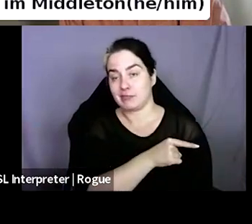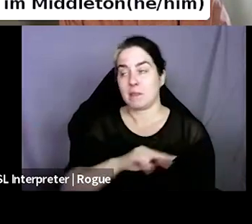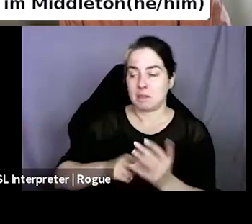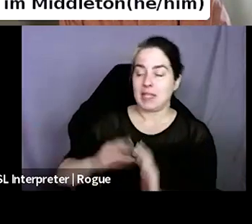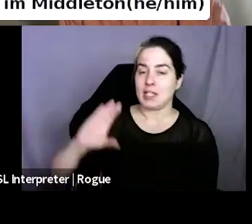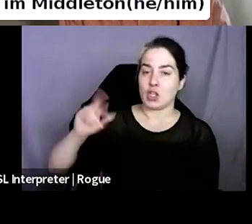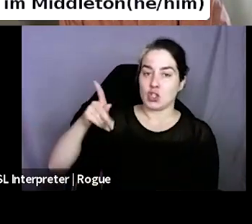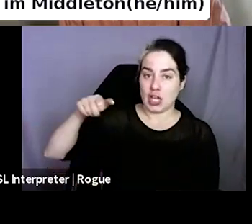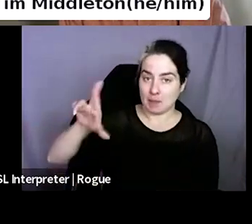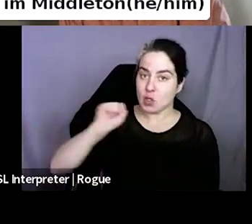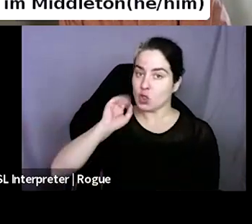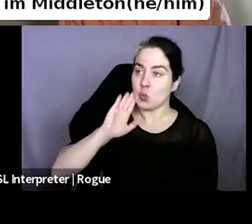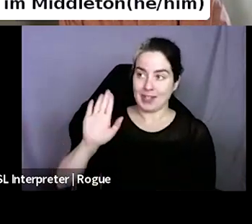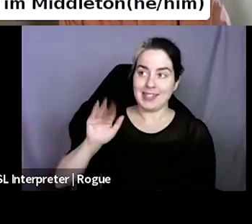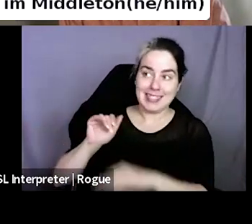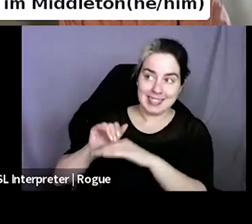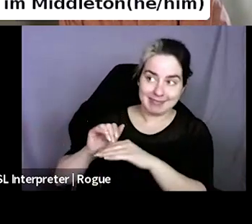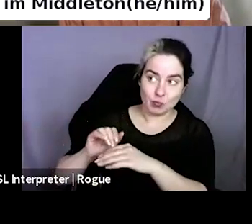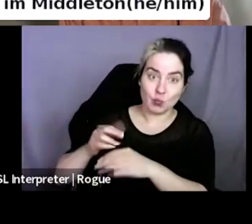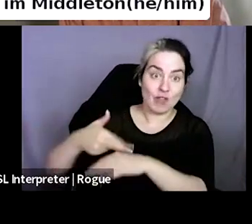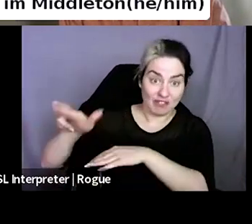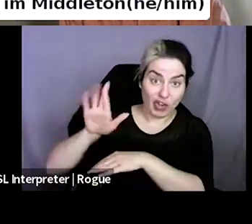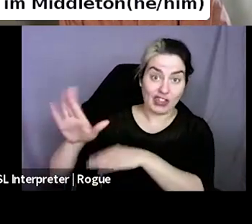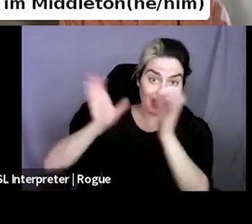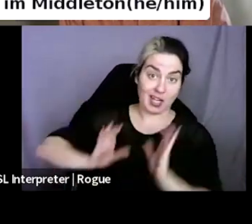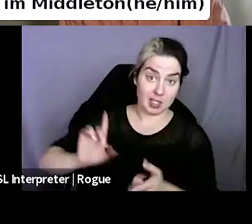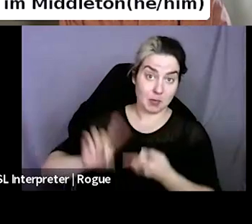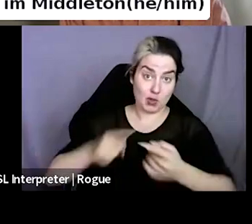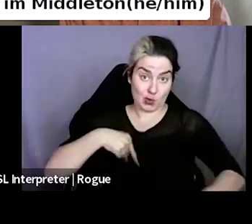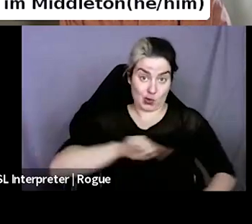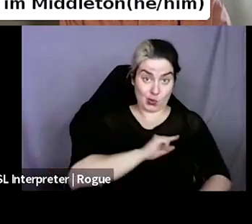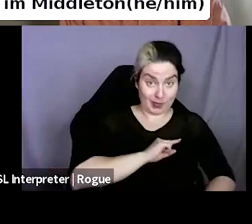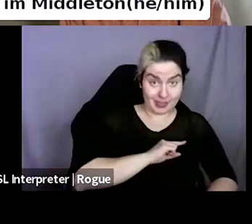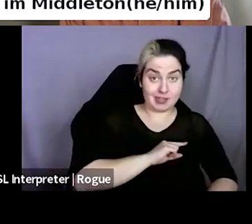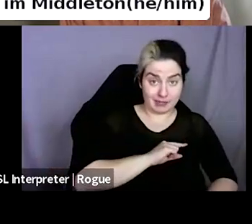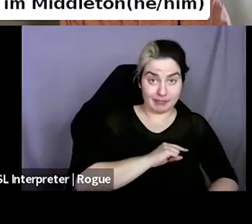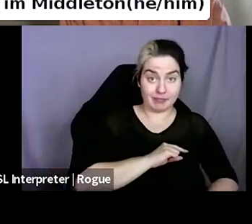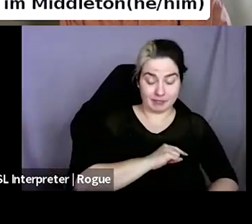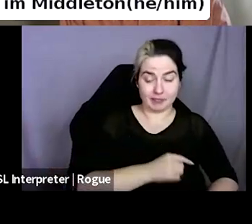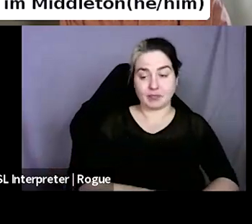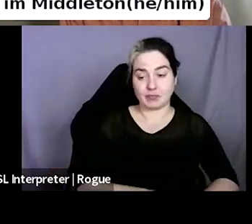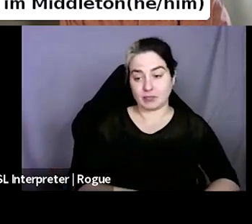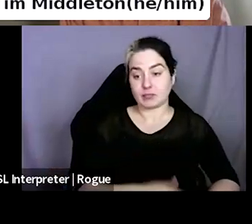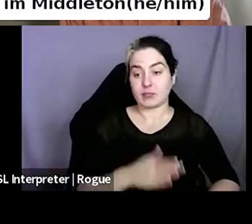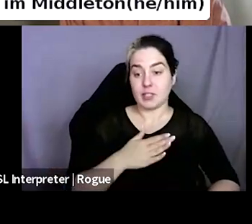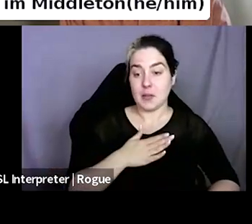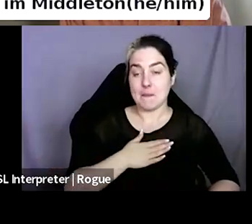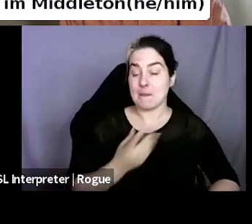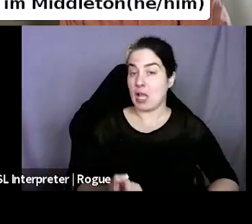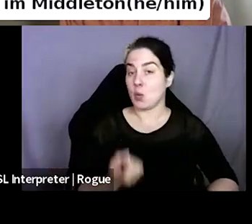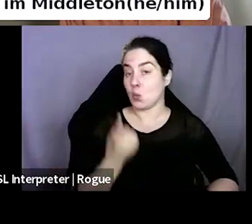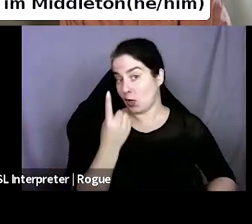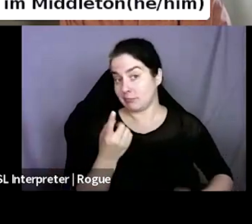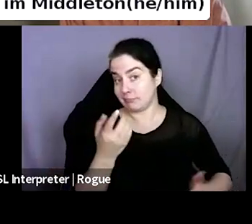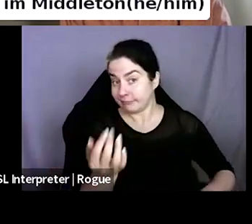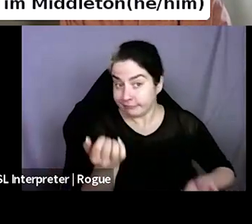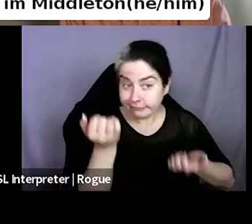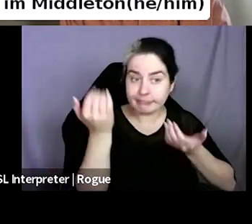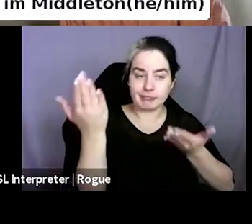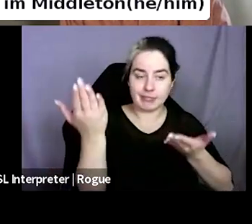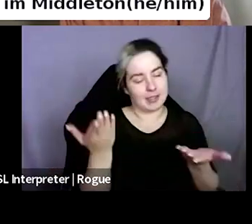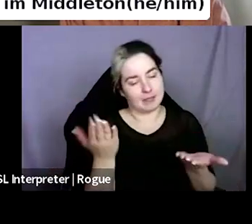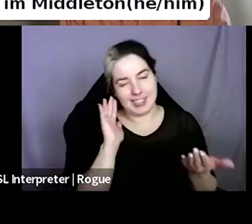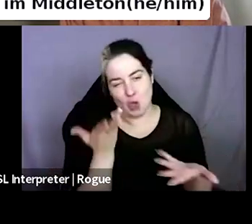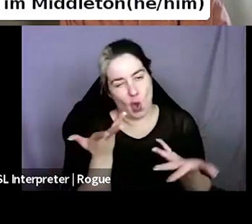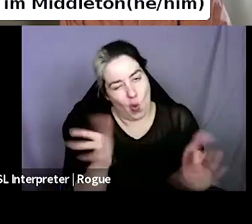customers. Um, my only sort of recommendation would be to curate your, and it sounds like, like you guys do,